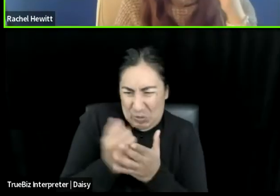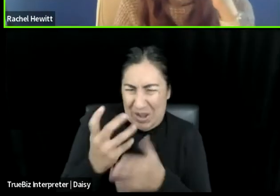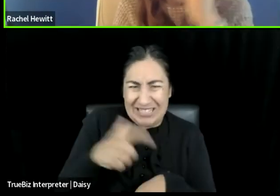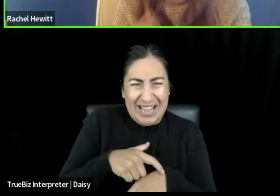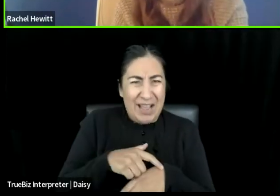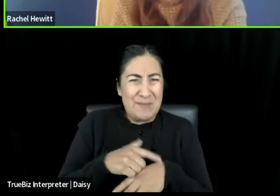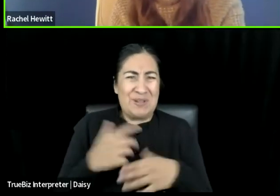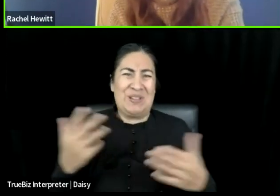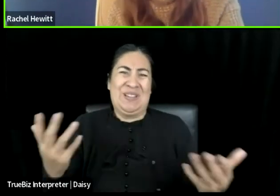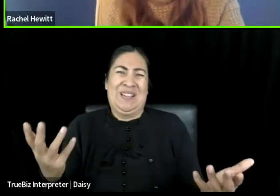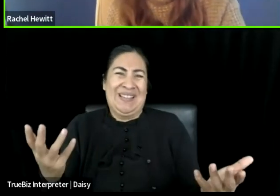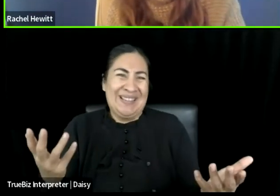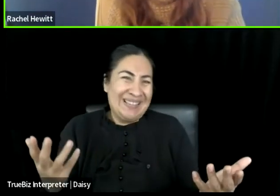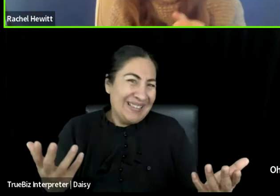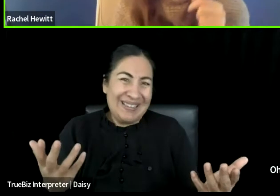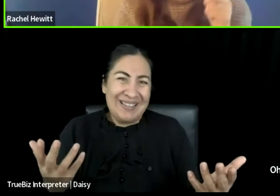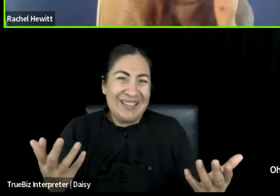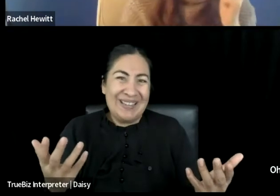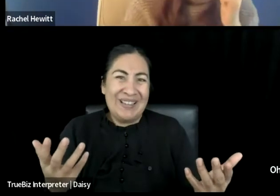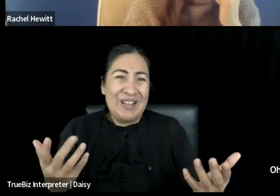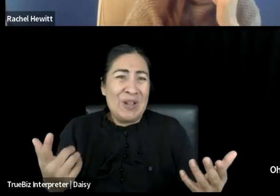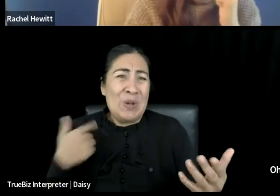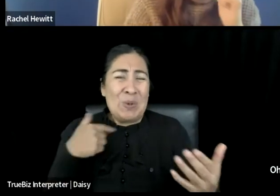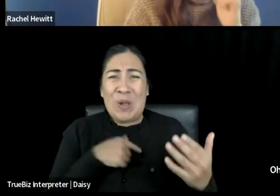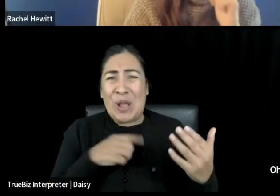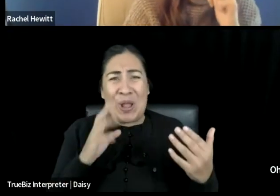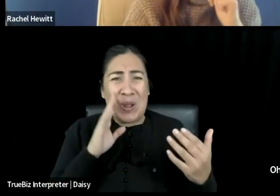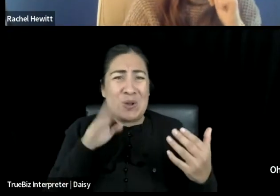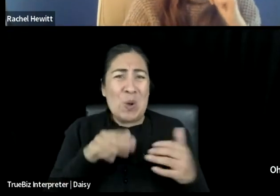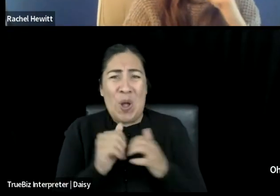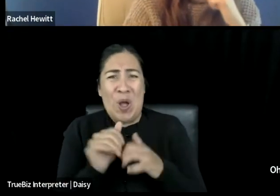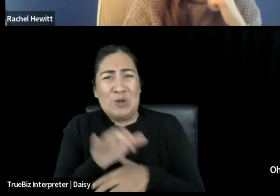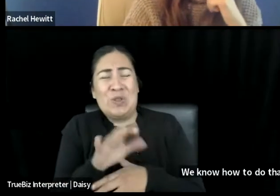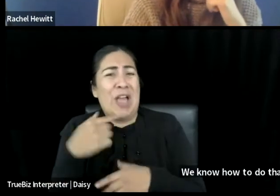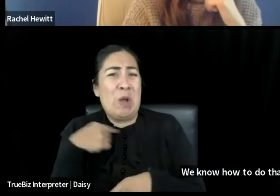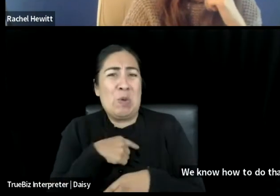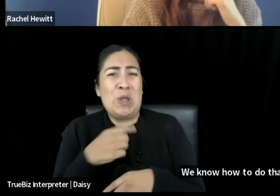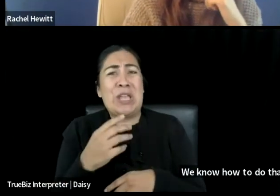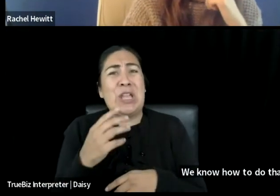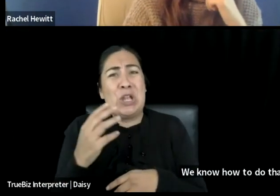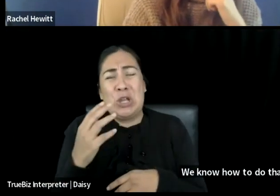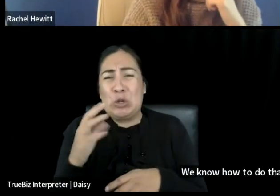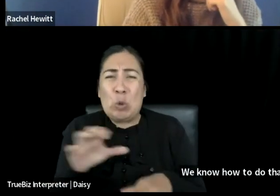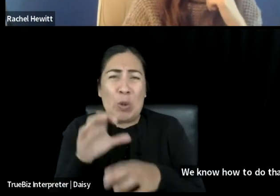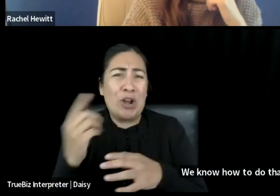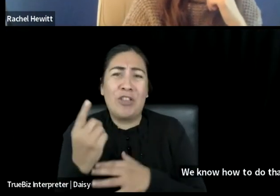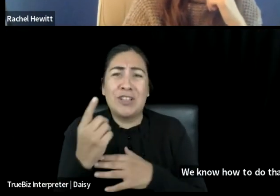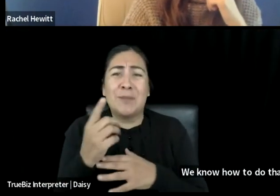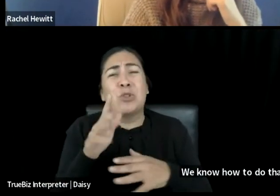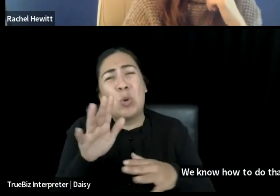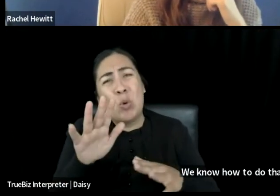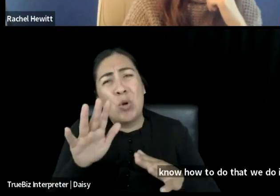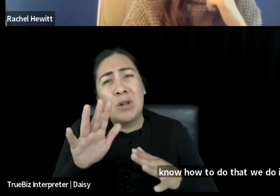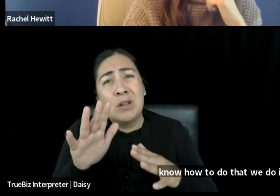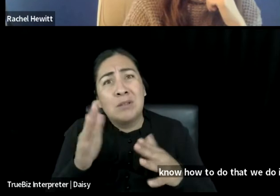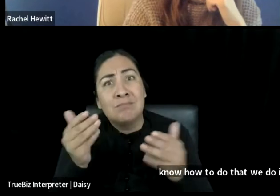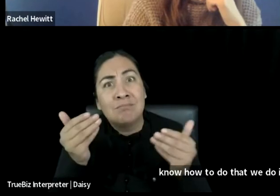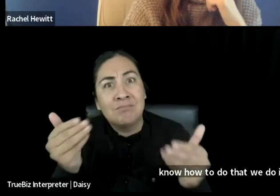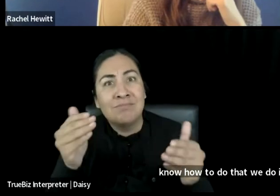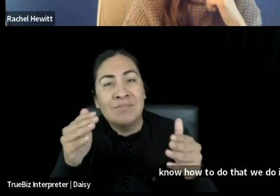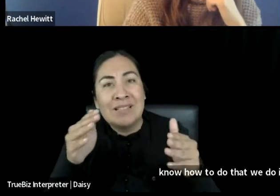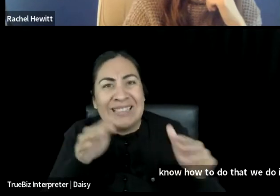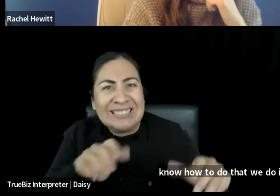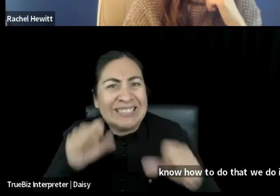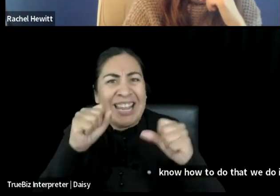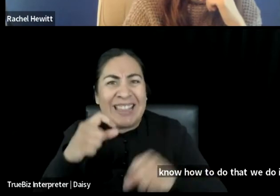Oh, okay. We know how to do that. We do it all the time. So take the time, take the time right now,